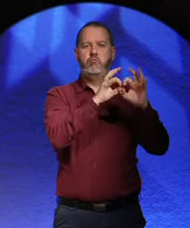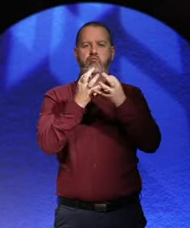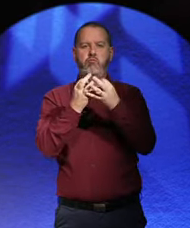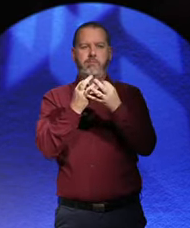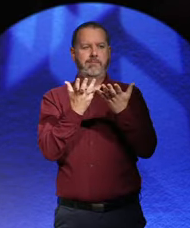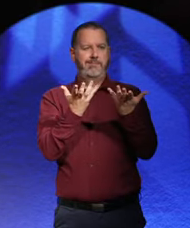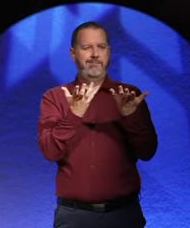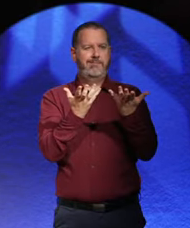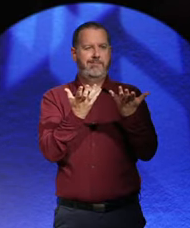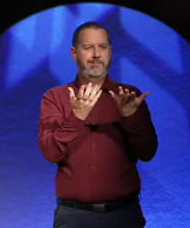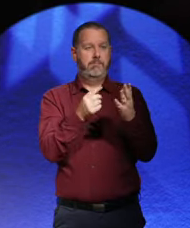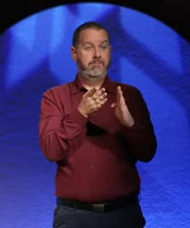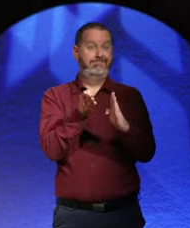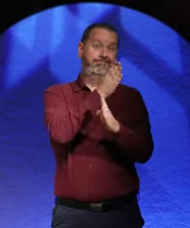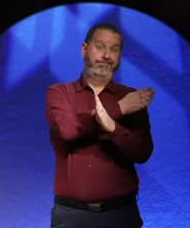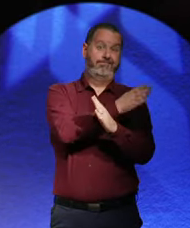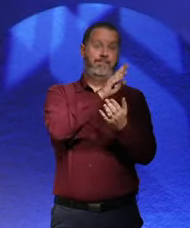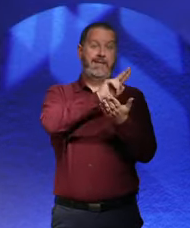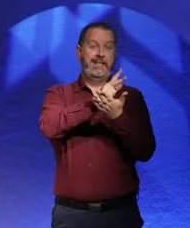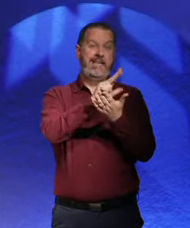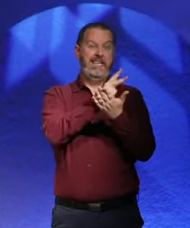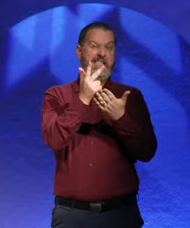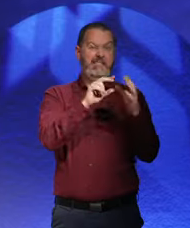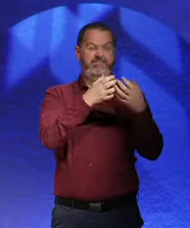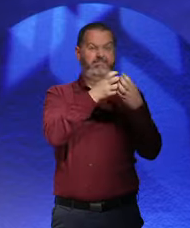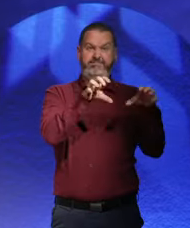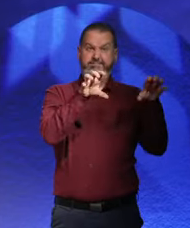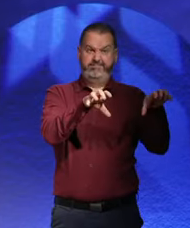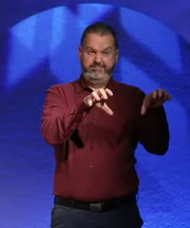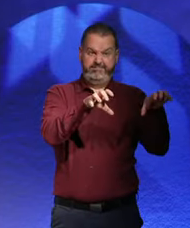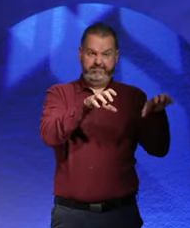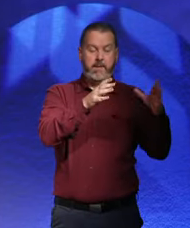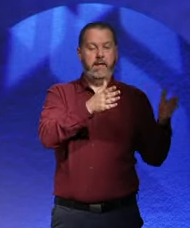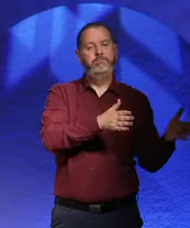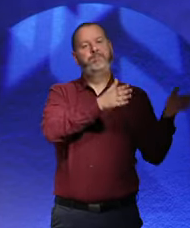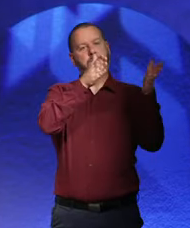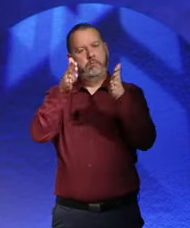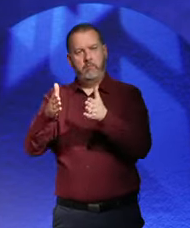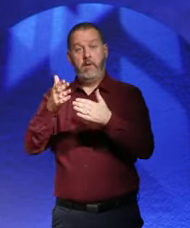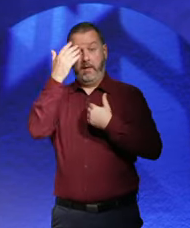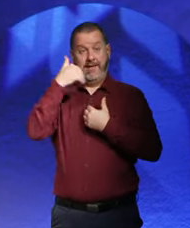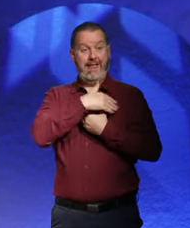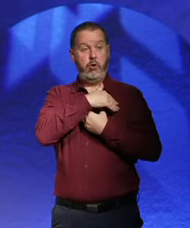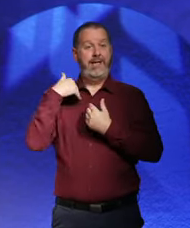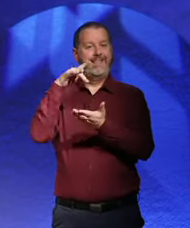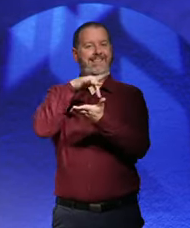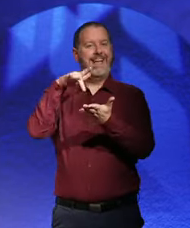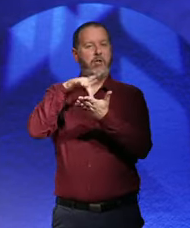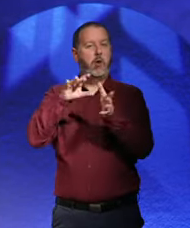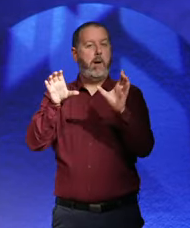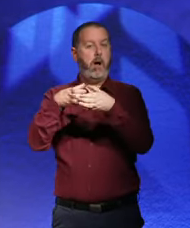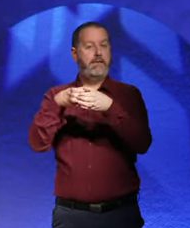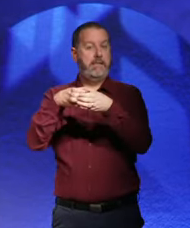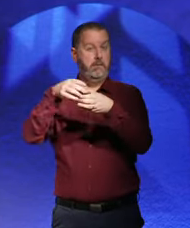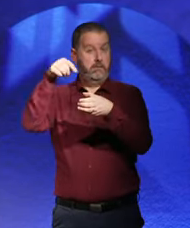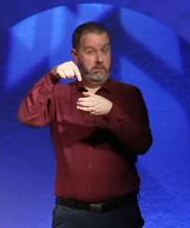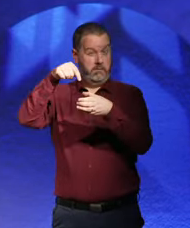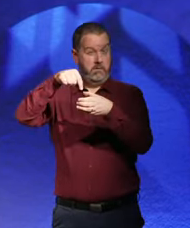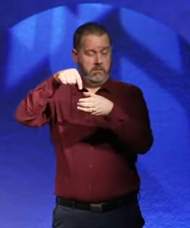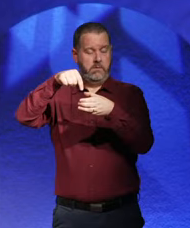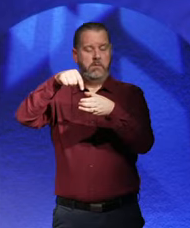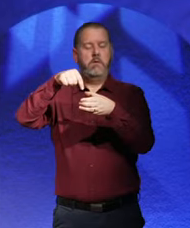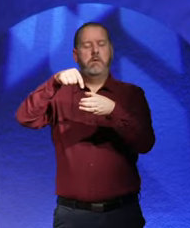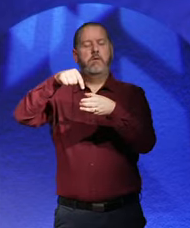out after 1918. And then there was the Catholic Center Party. And that was a party of